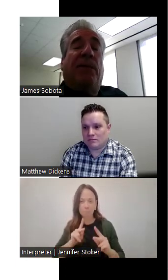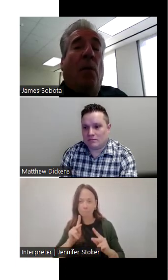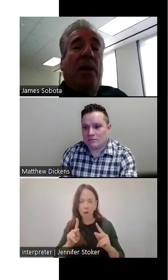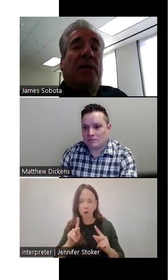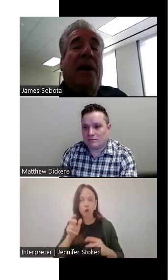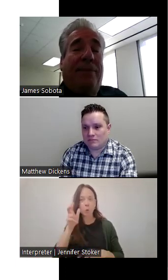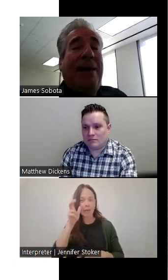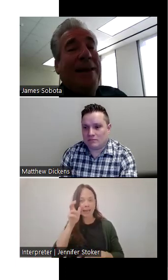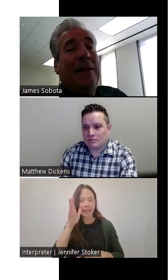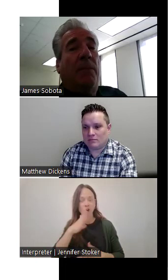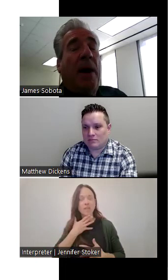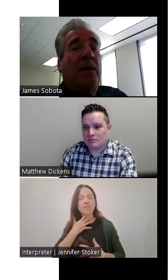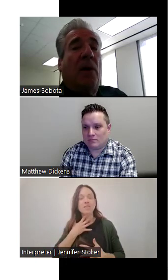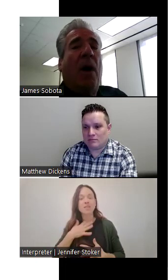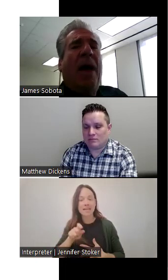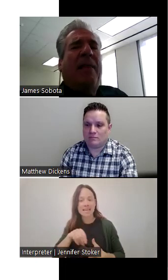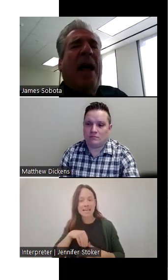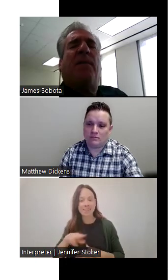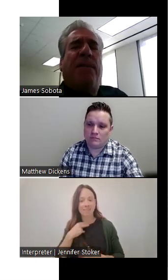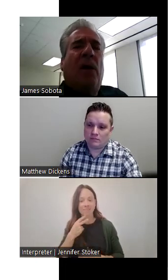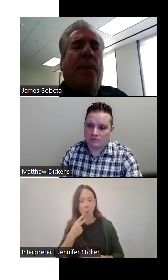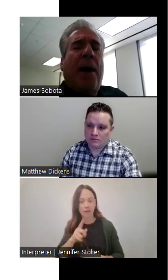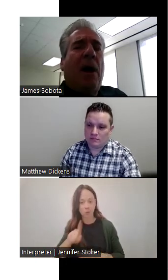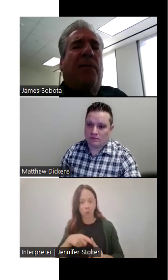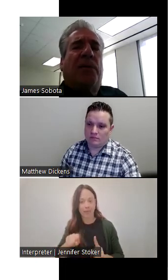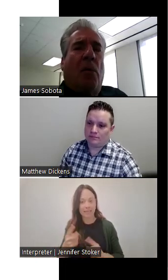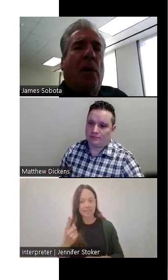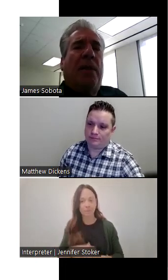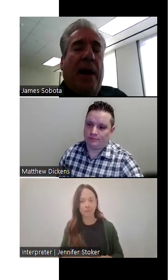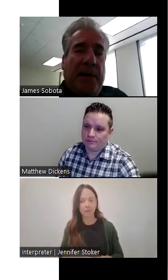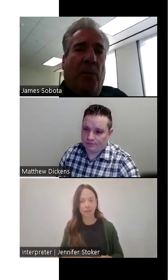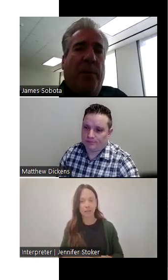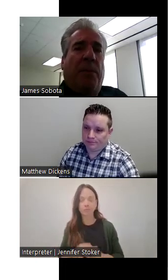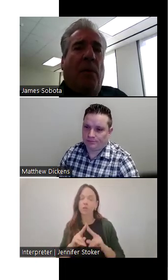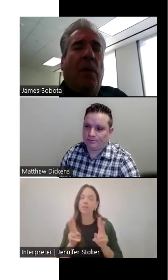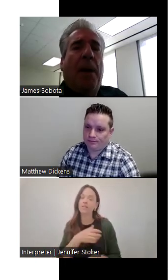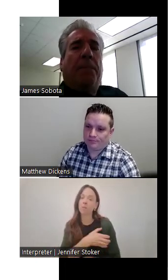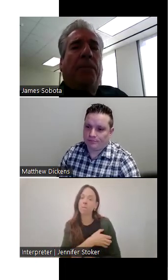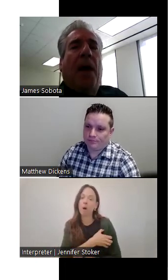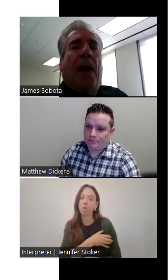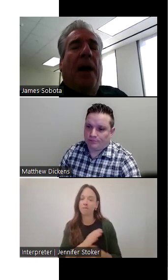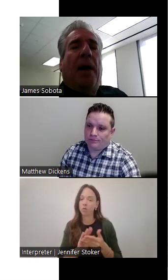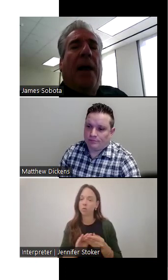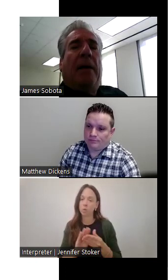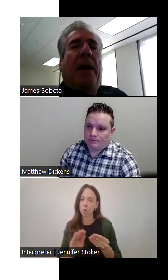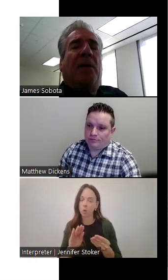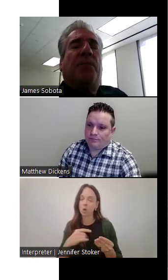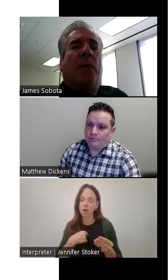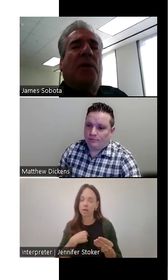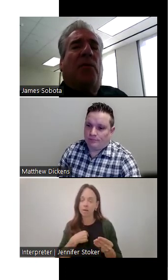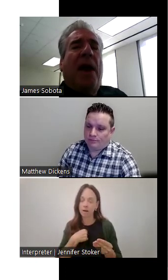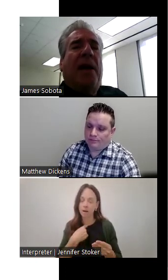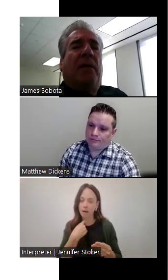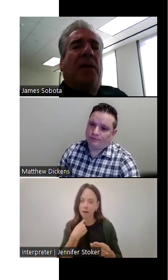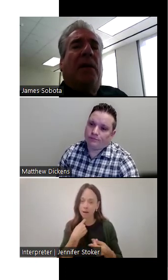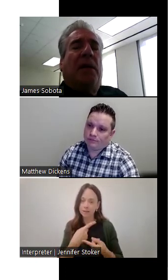need in their voice if they need somebody. So that's a very powerful story that I tell people. Uh, and, and as